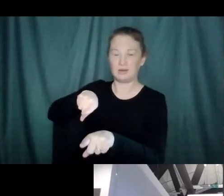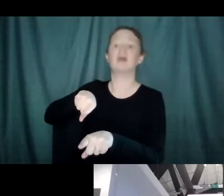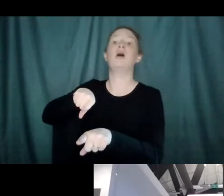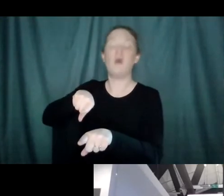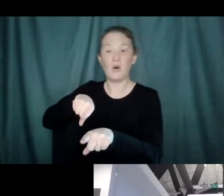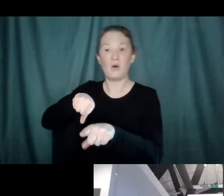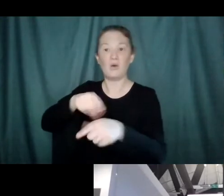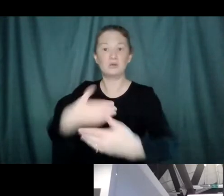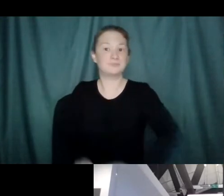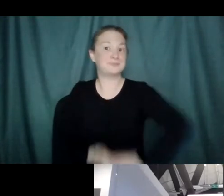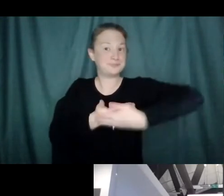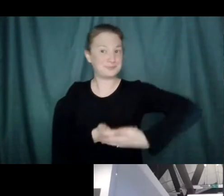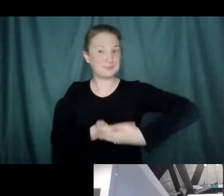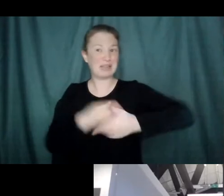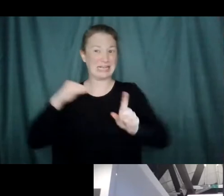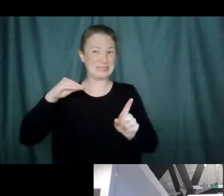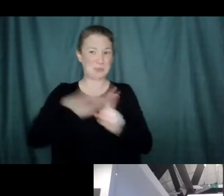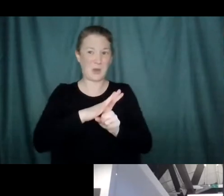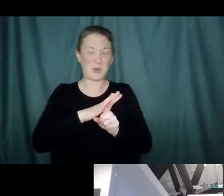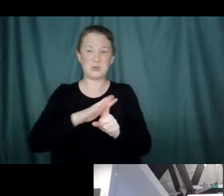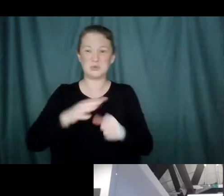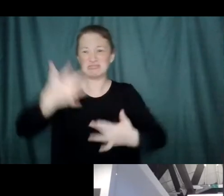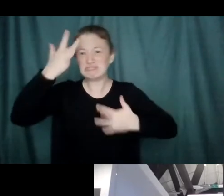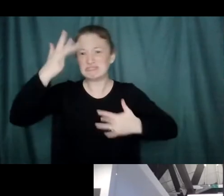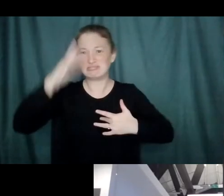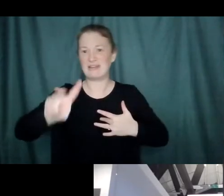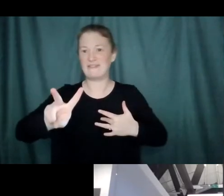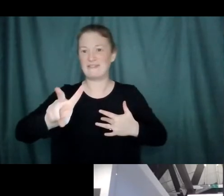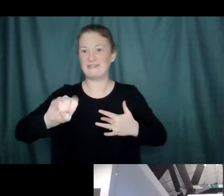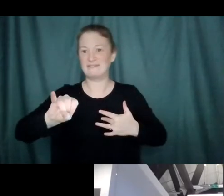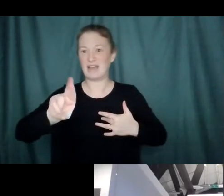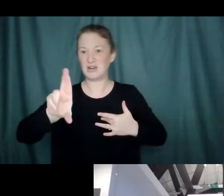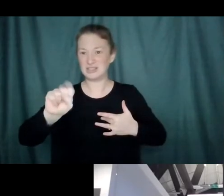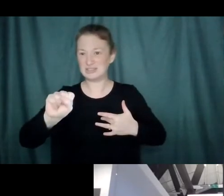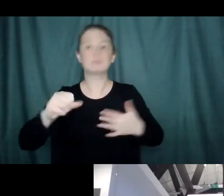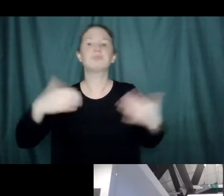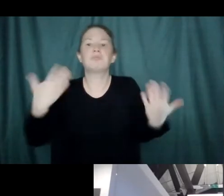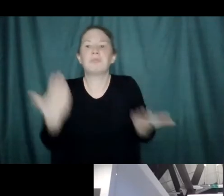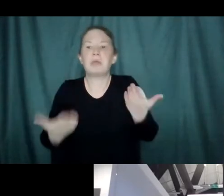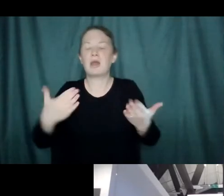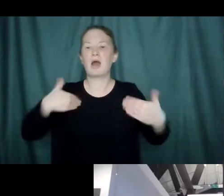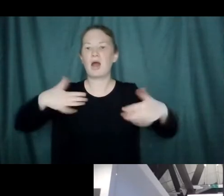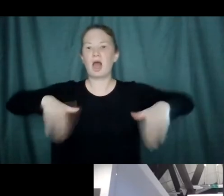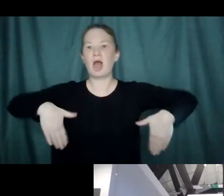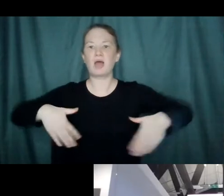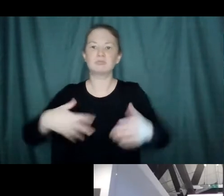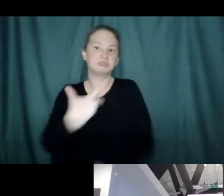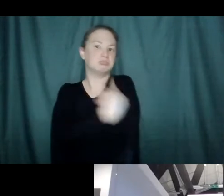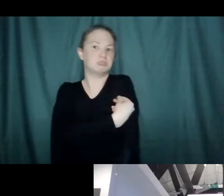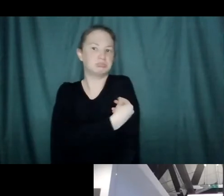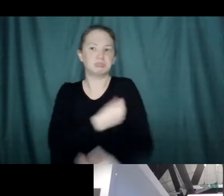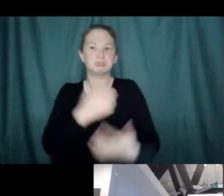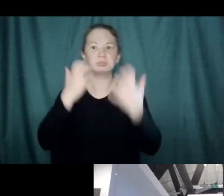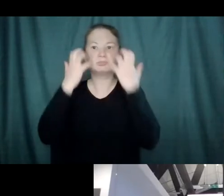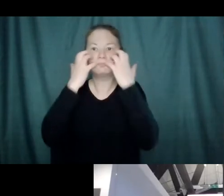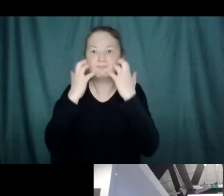exposed to a virus, let's say, let's say I was never vaccinated against the measles and I got exposed